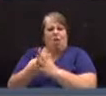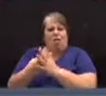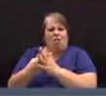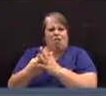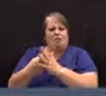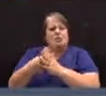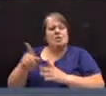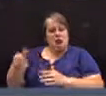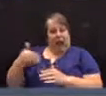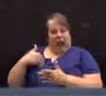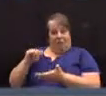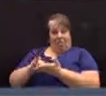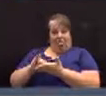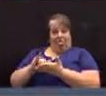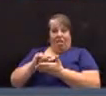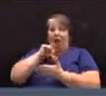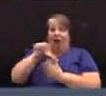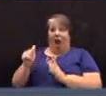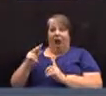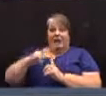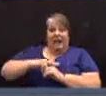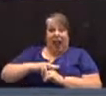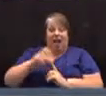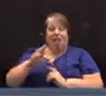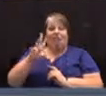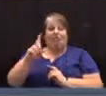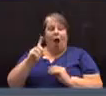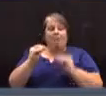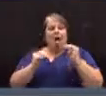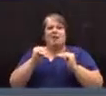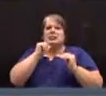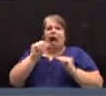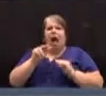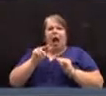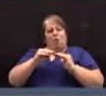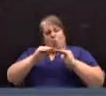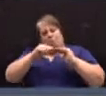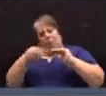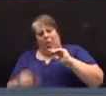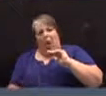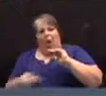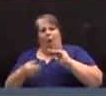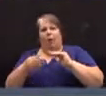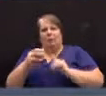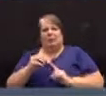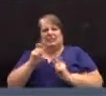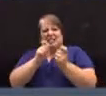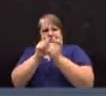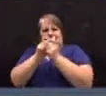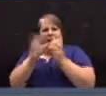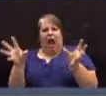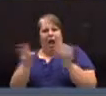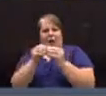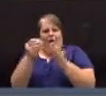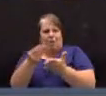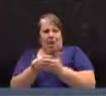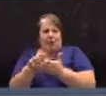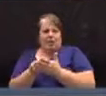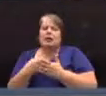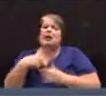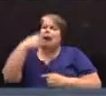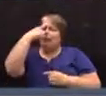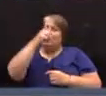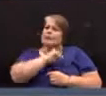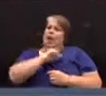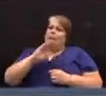the unassigned fund balance not fall below a certain amount. The select board, and I think they were correct in this, said,